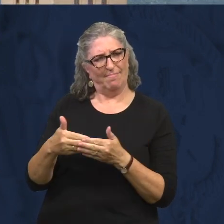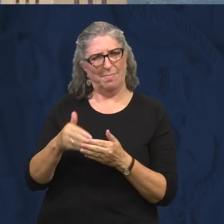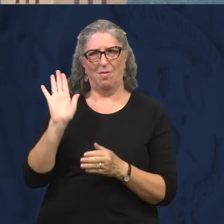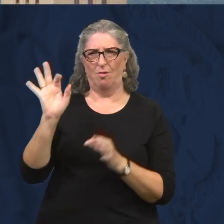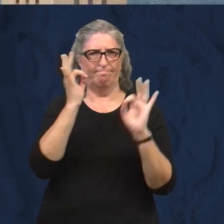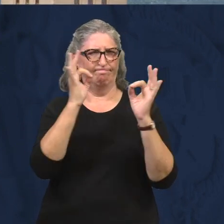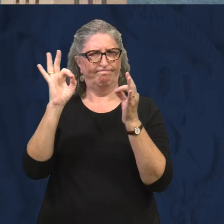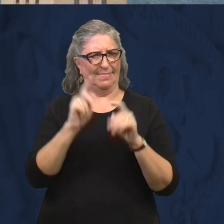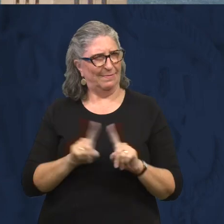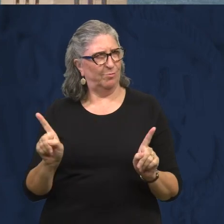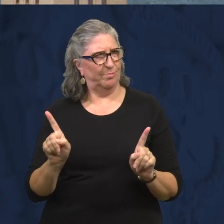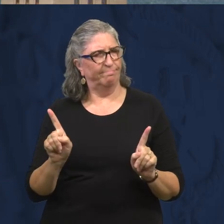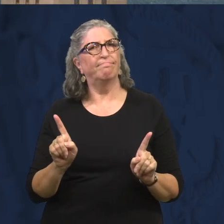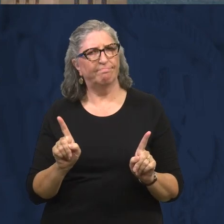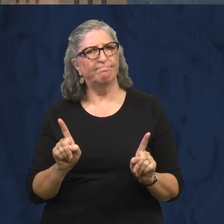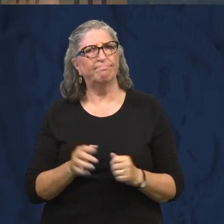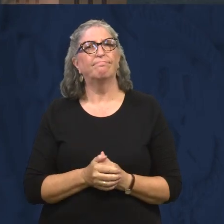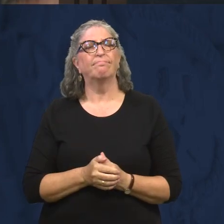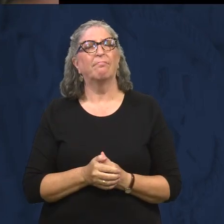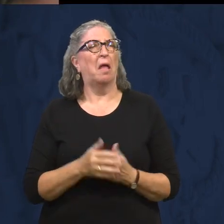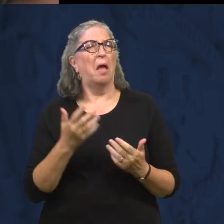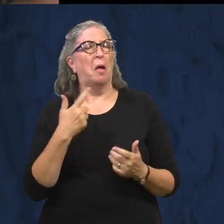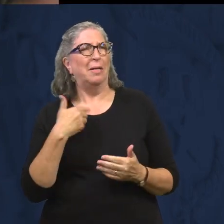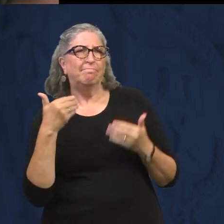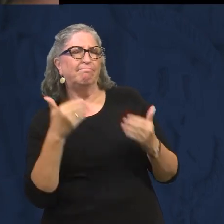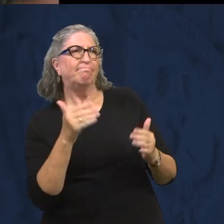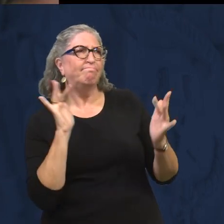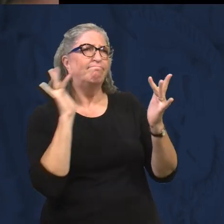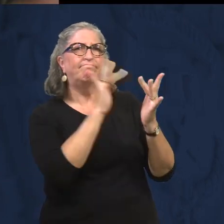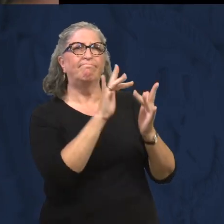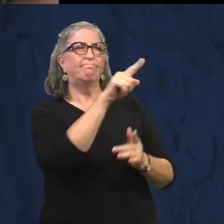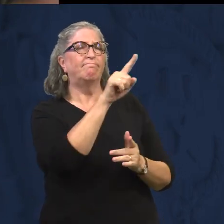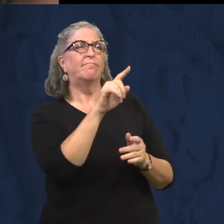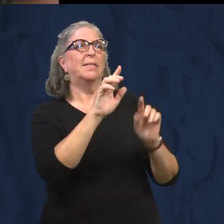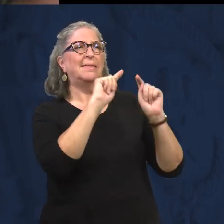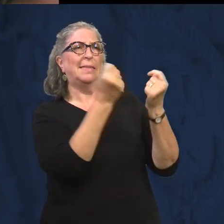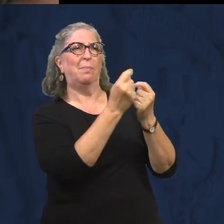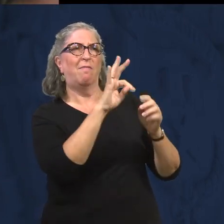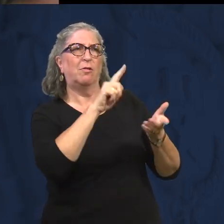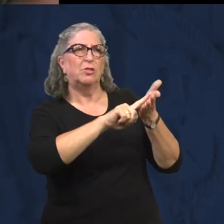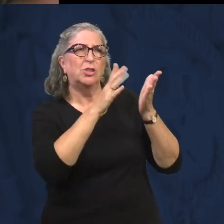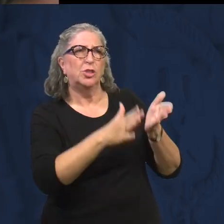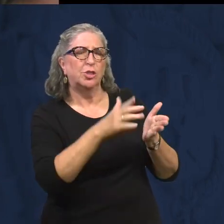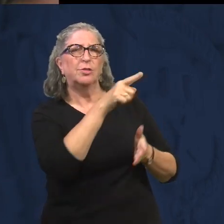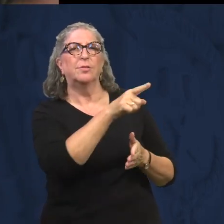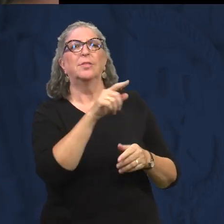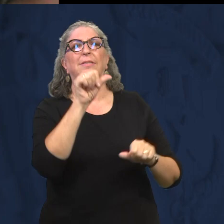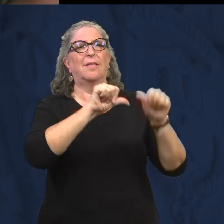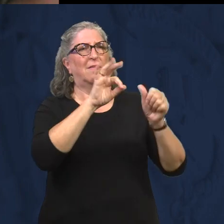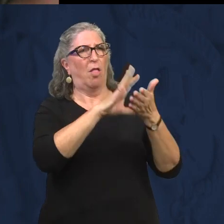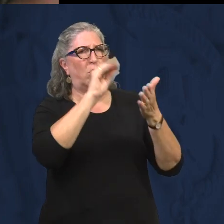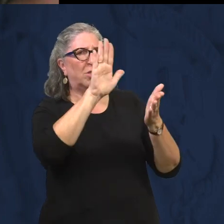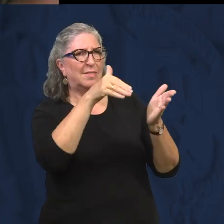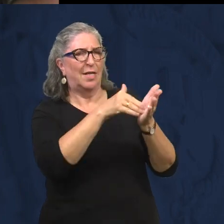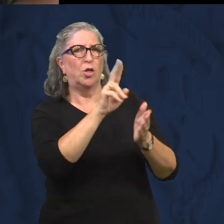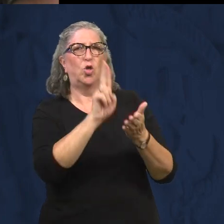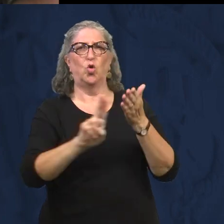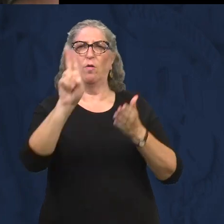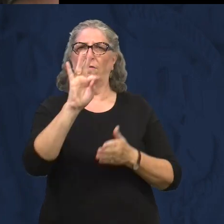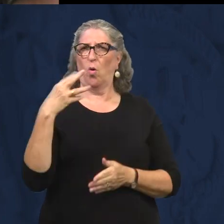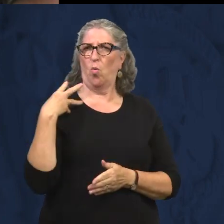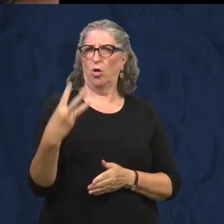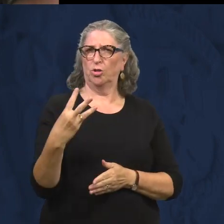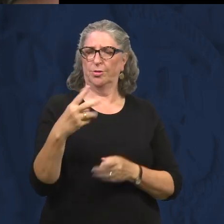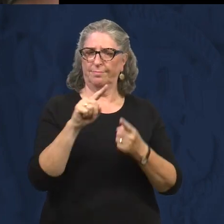from hearing infants. So we reached out to another Science of Learning Center at the University of Washington, where Rachelle